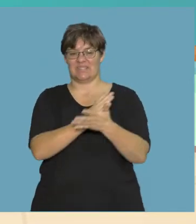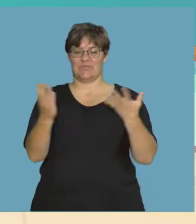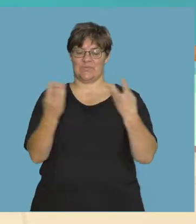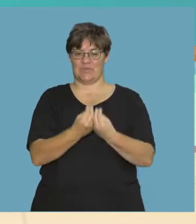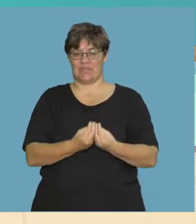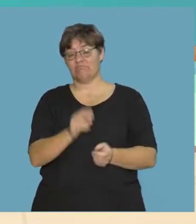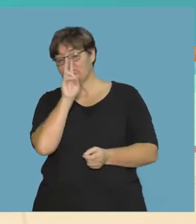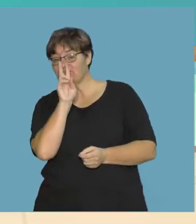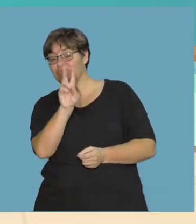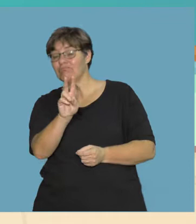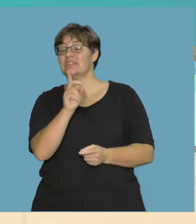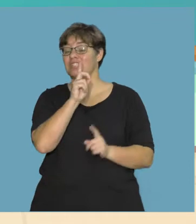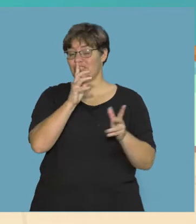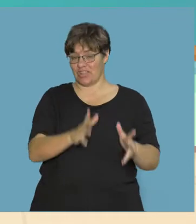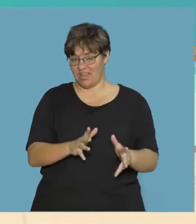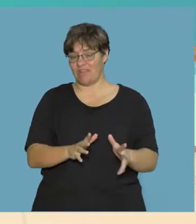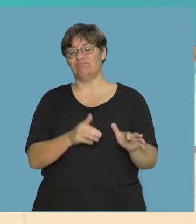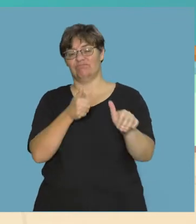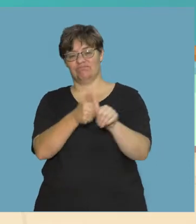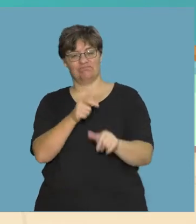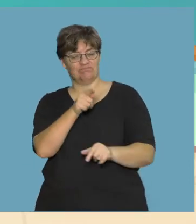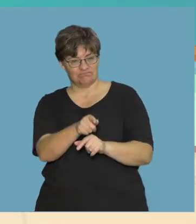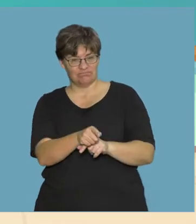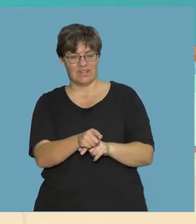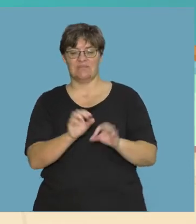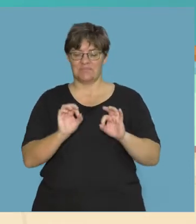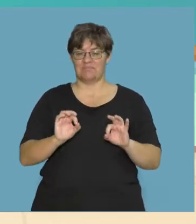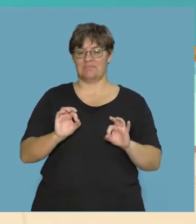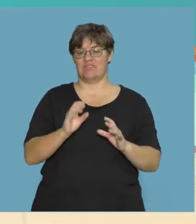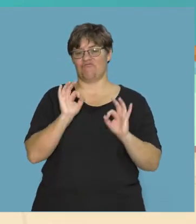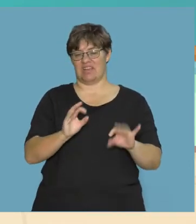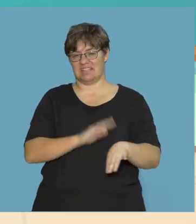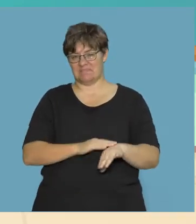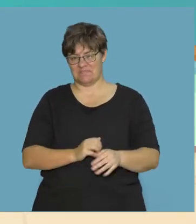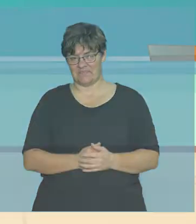Remember to watch your teacher and turn to the side when the time is right.